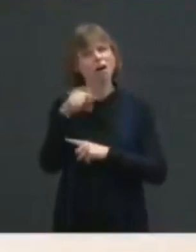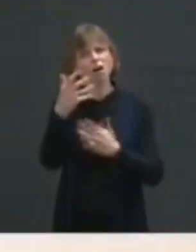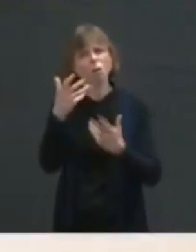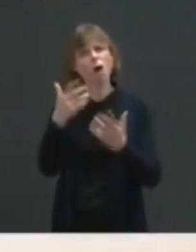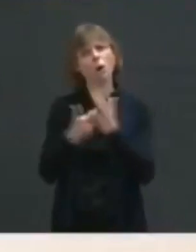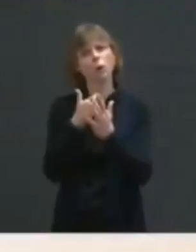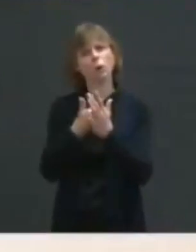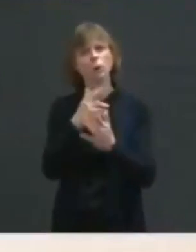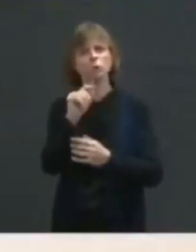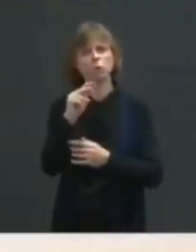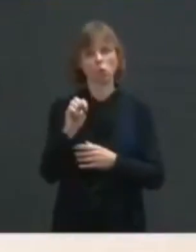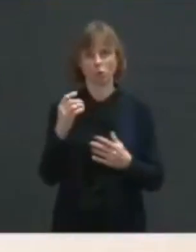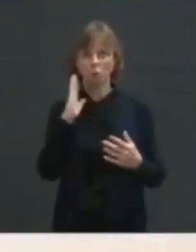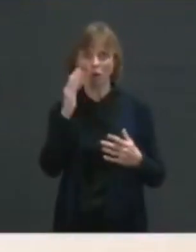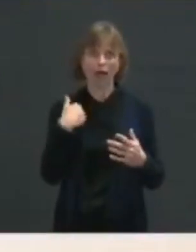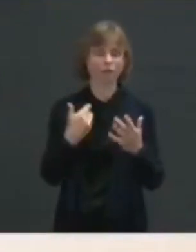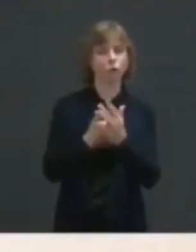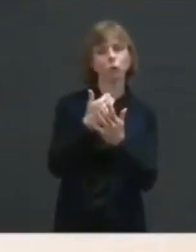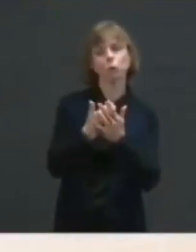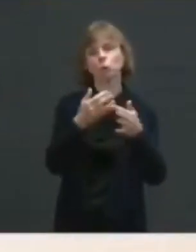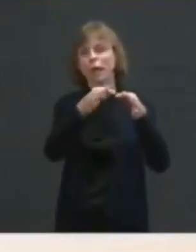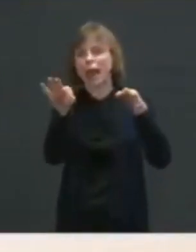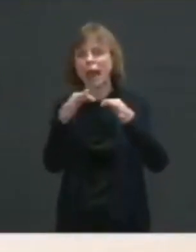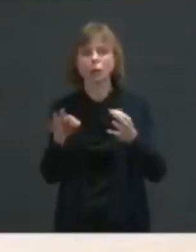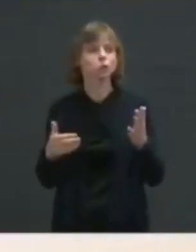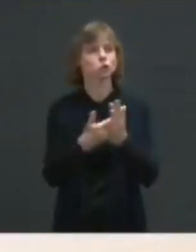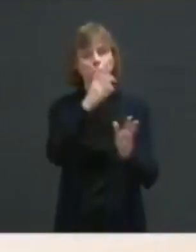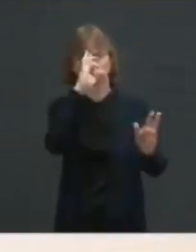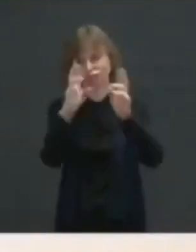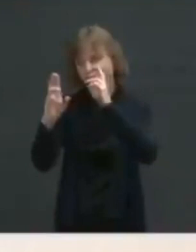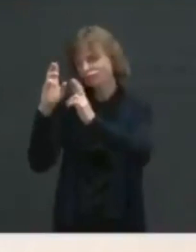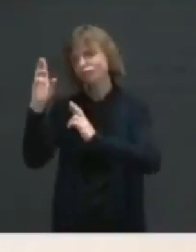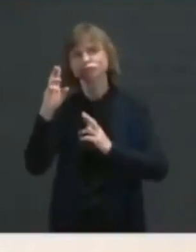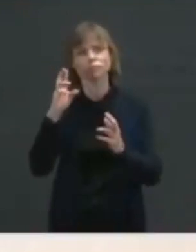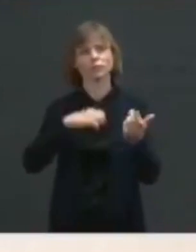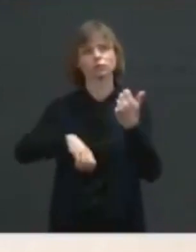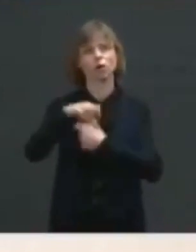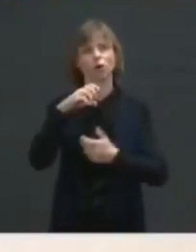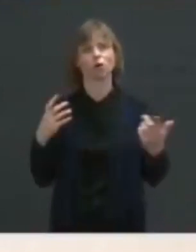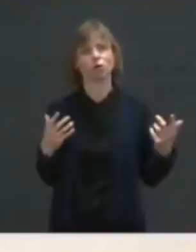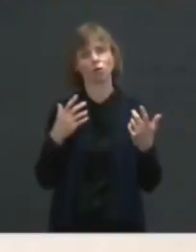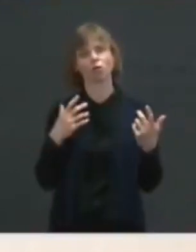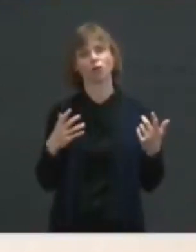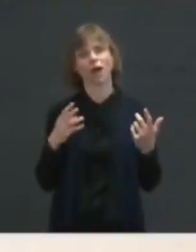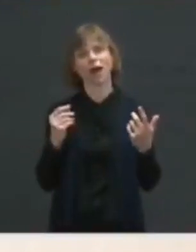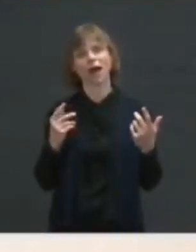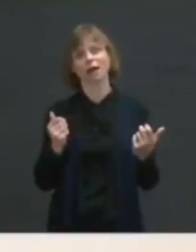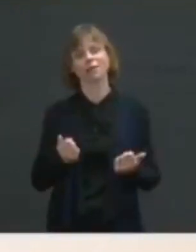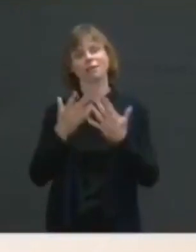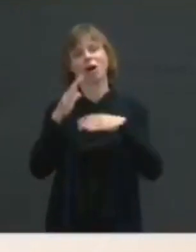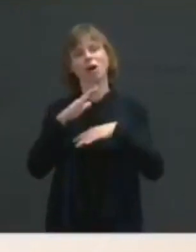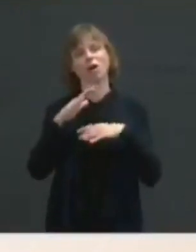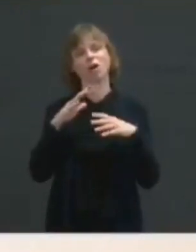going to have a new language, new respect for everyone and this, you know, fire on the spot kind of policy, he said.